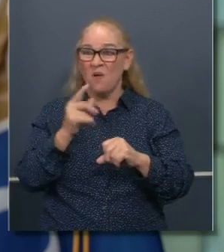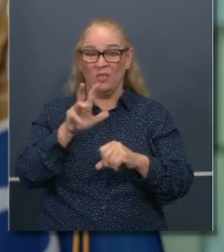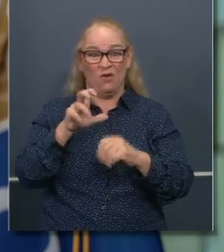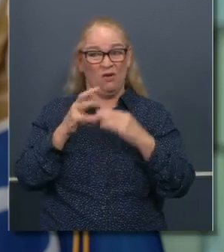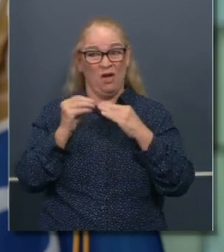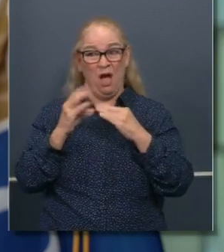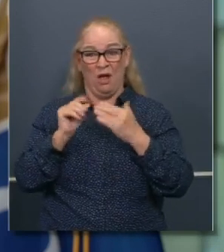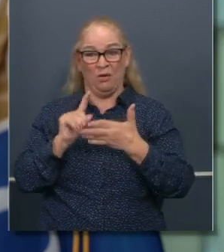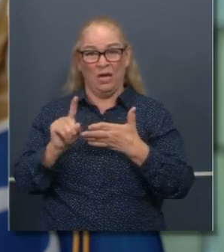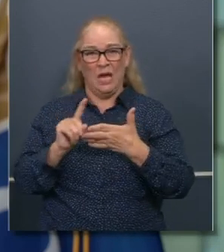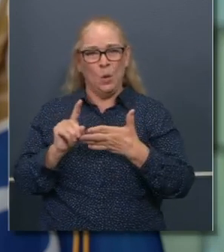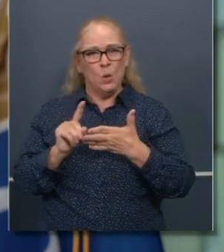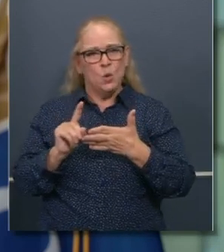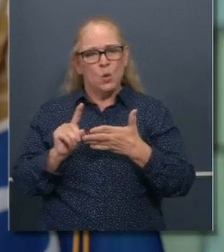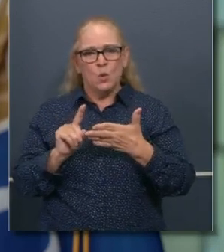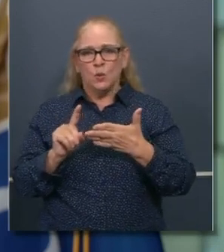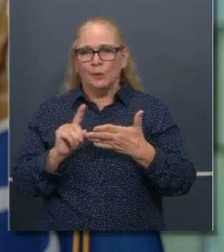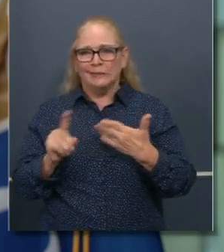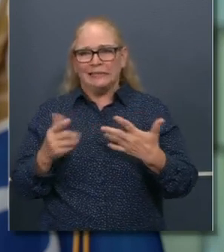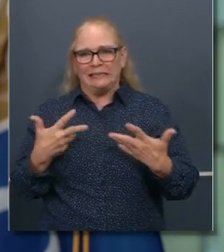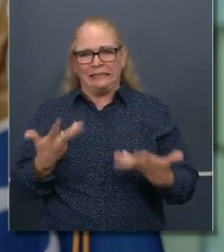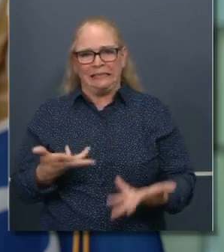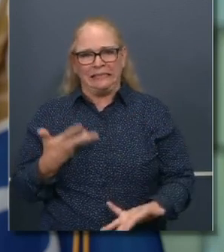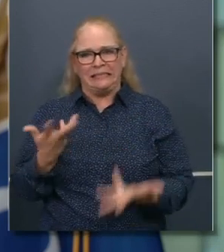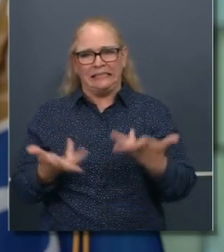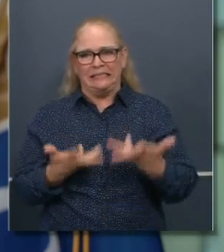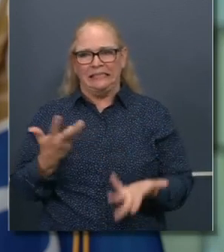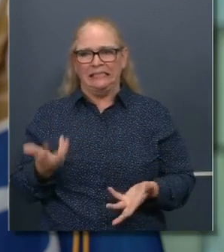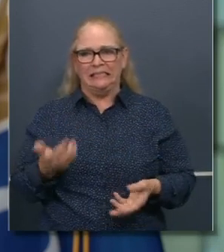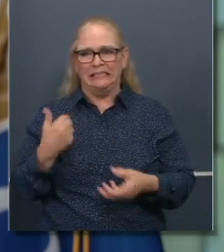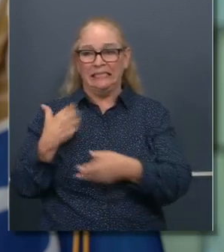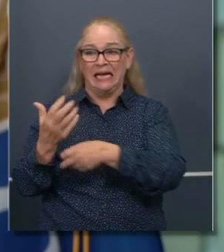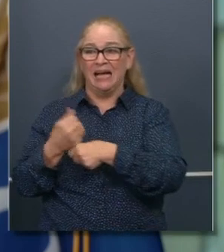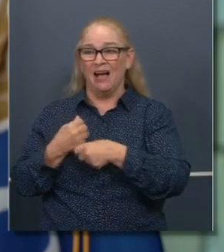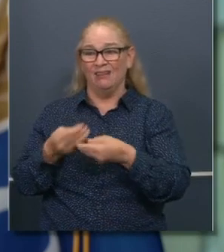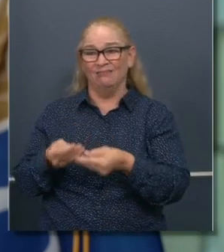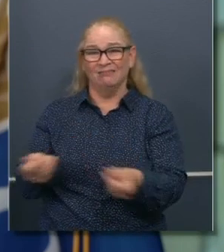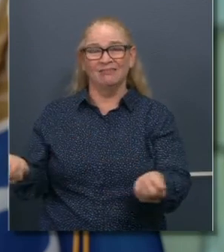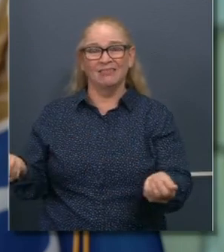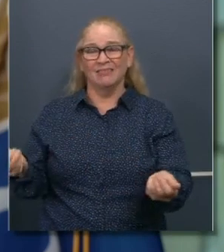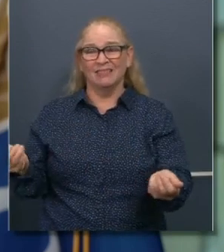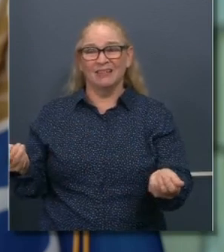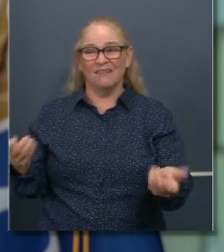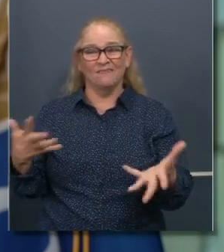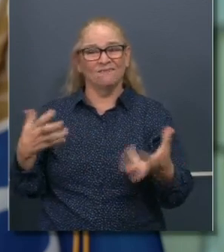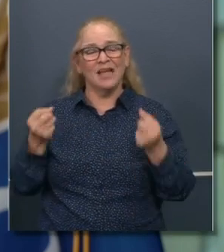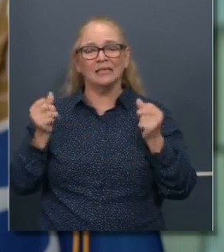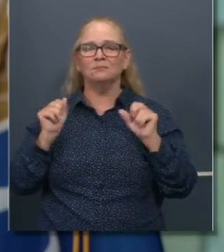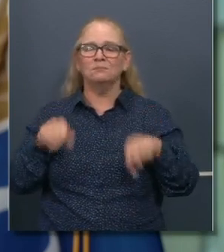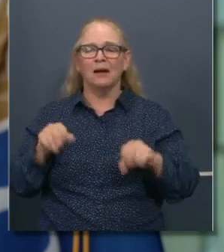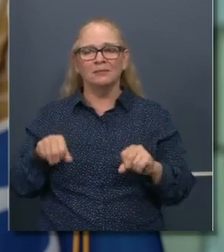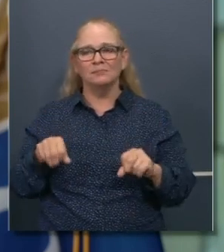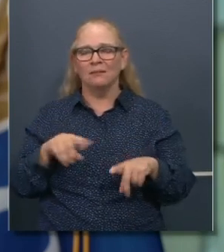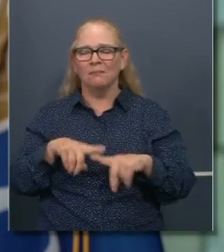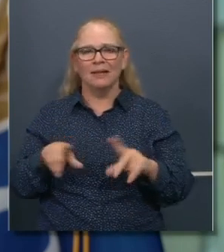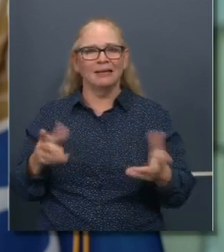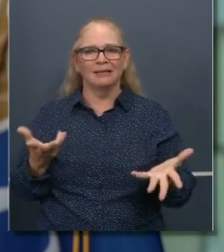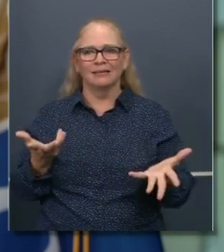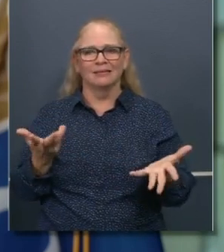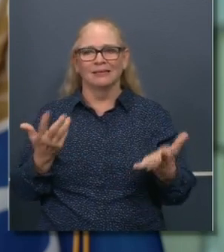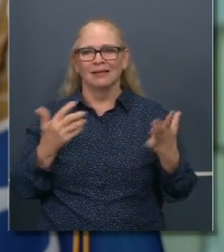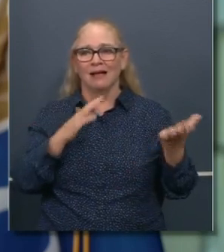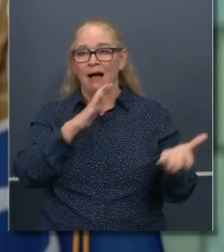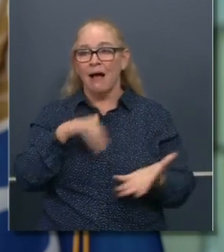process that $300 as quickly and efficiently as possible. So at least we get those dollars out, uh,